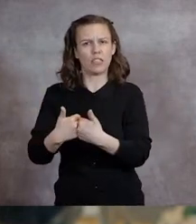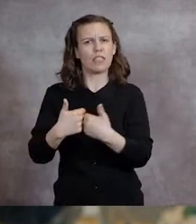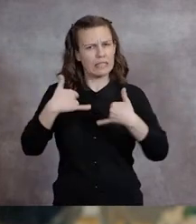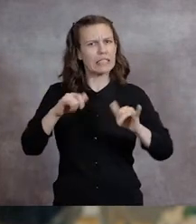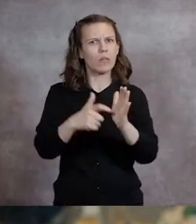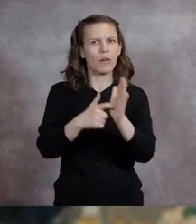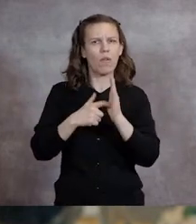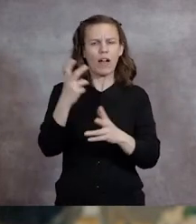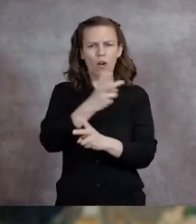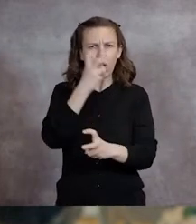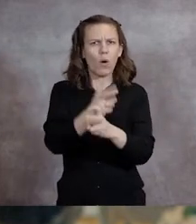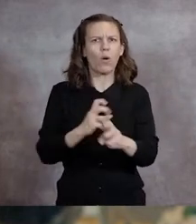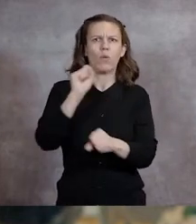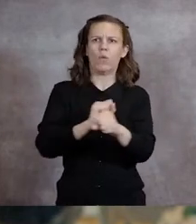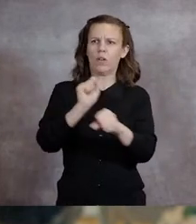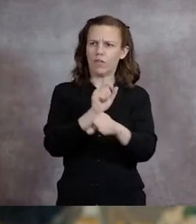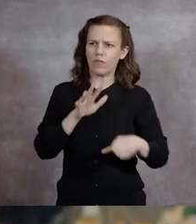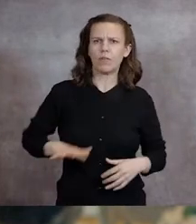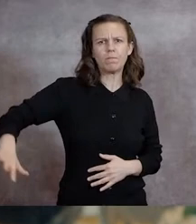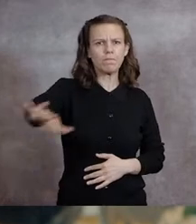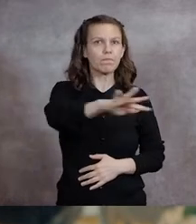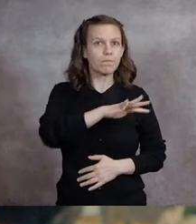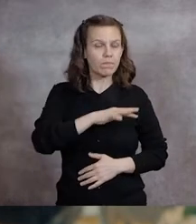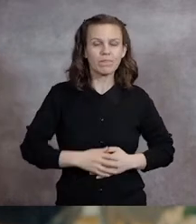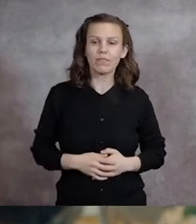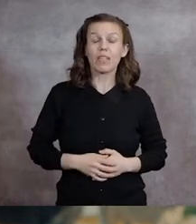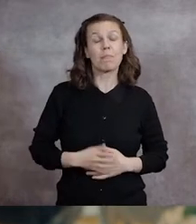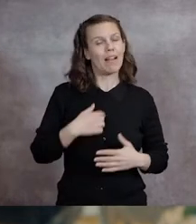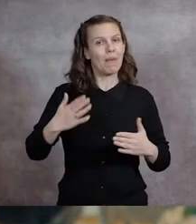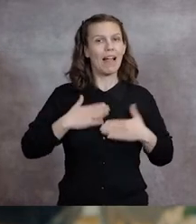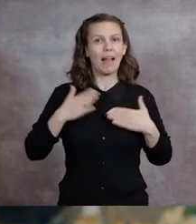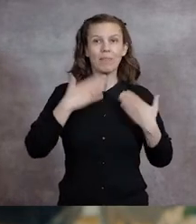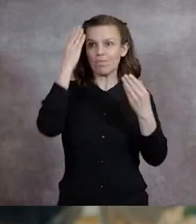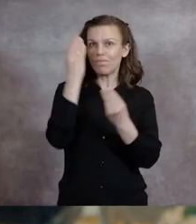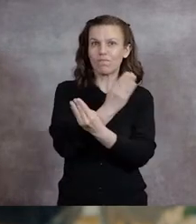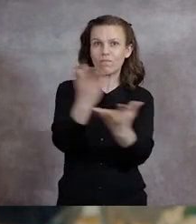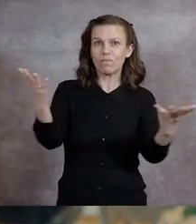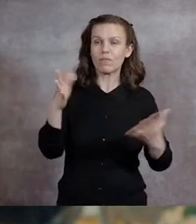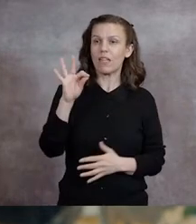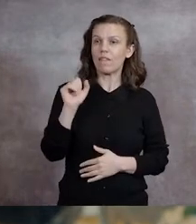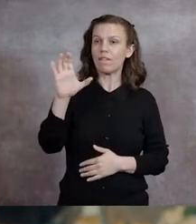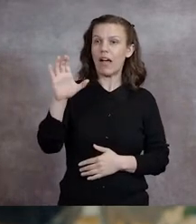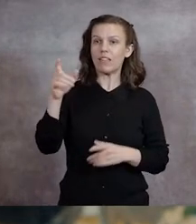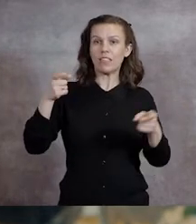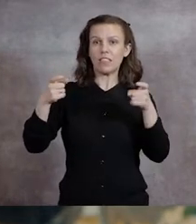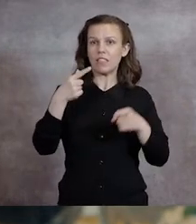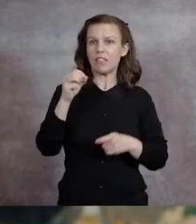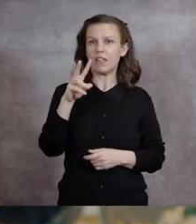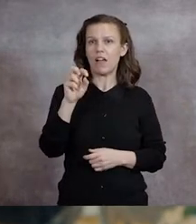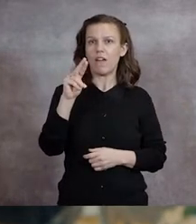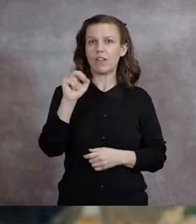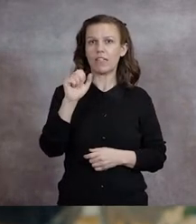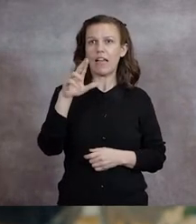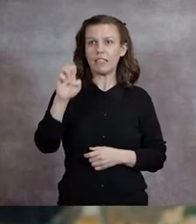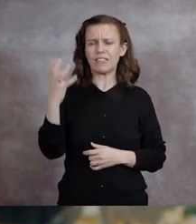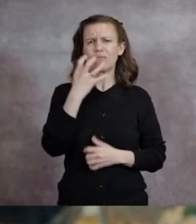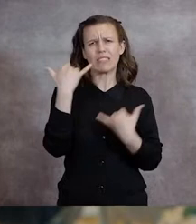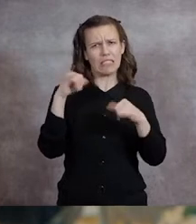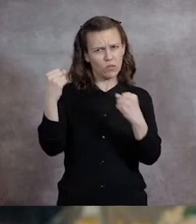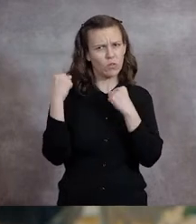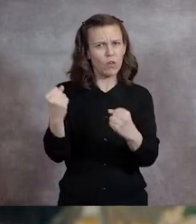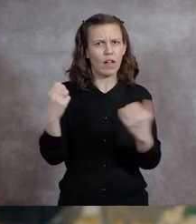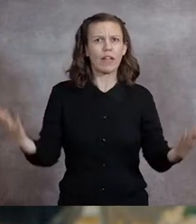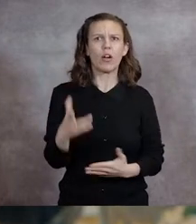require hard work from all of us. I am happy to report that faculty governance remains strong here at UNM,